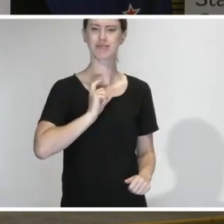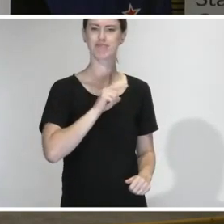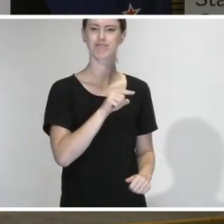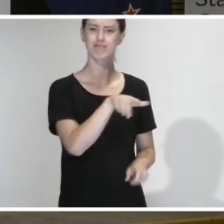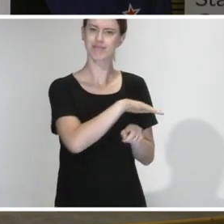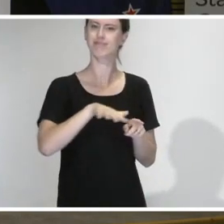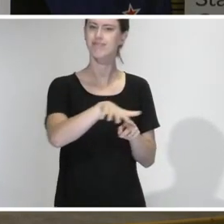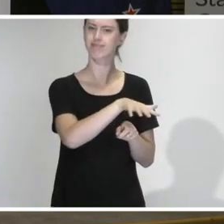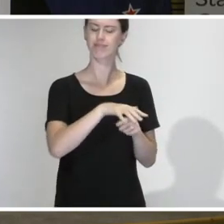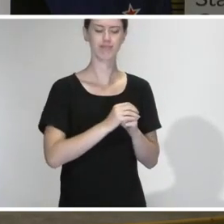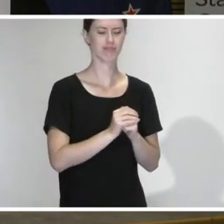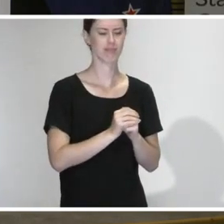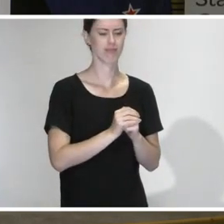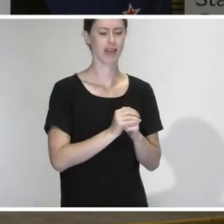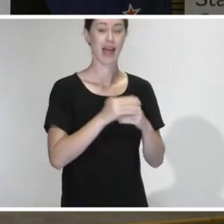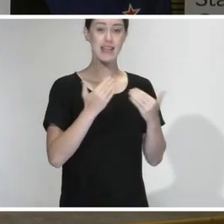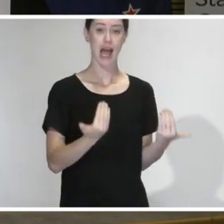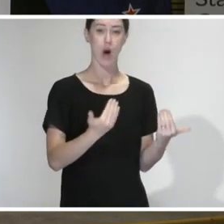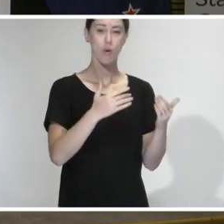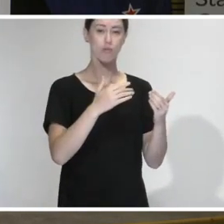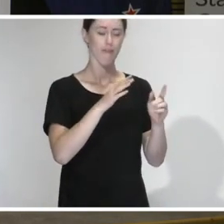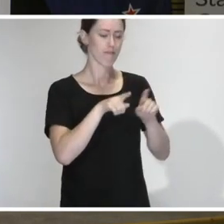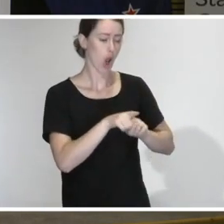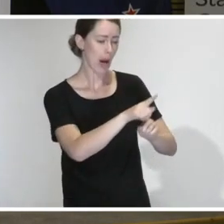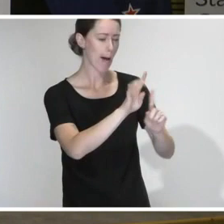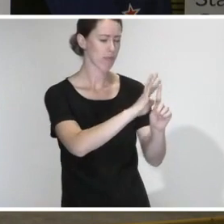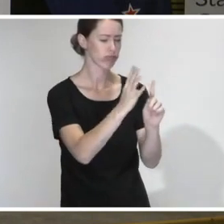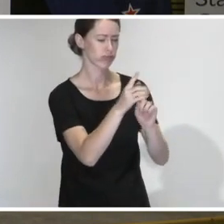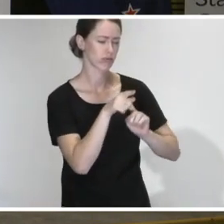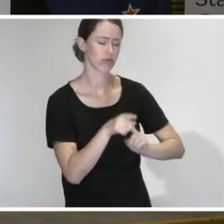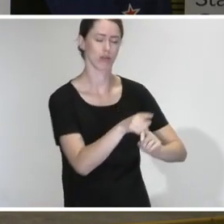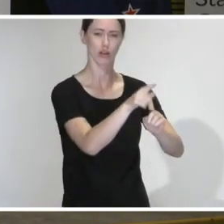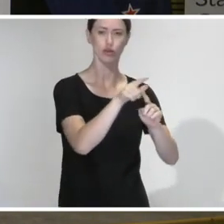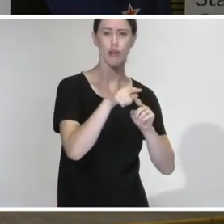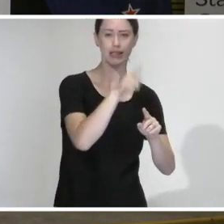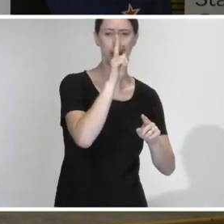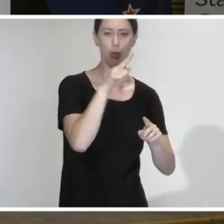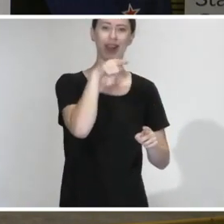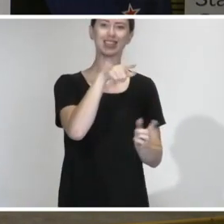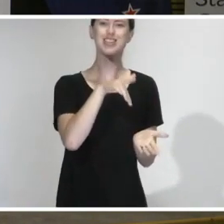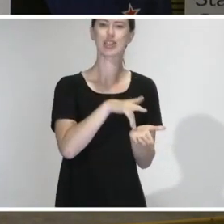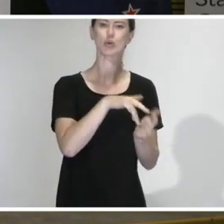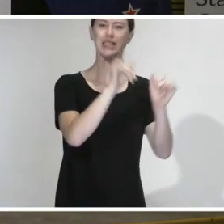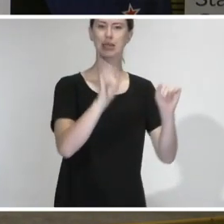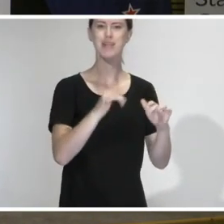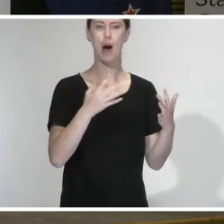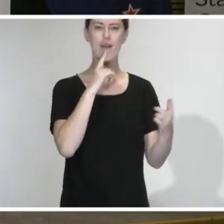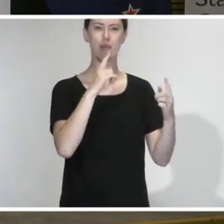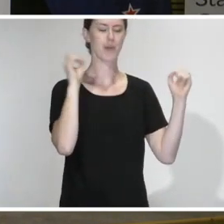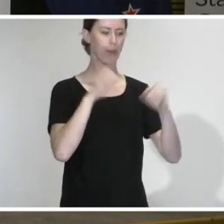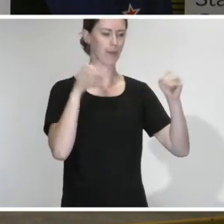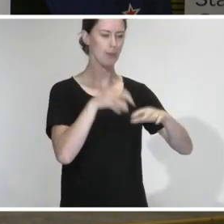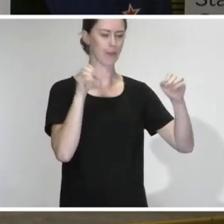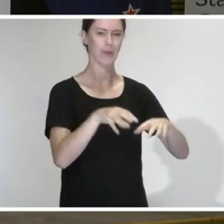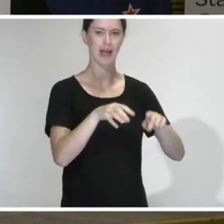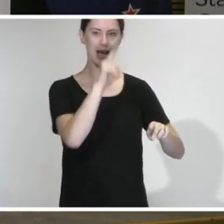the centralised contact tracing platform we've put all that onto, an electronic platform, is we will be able to link now with